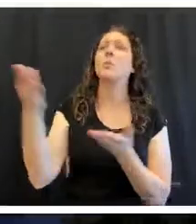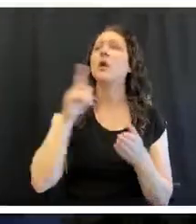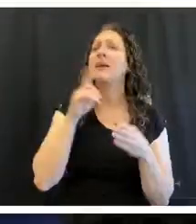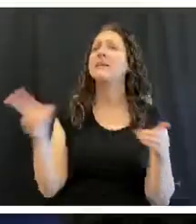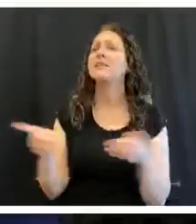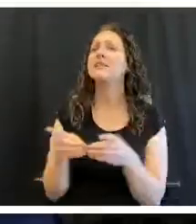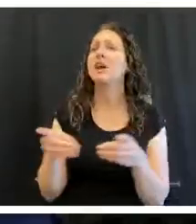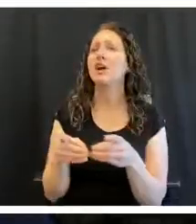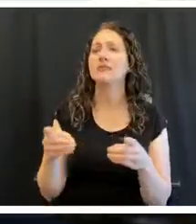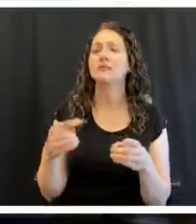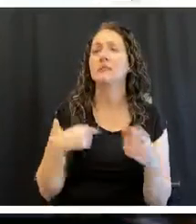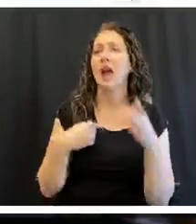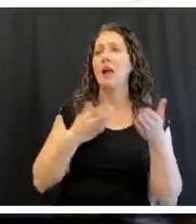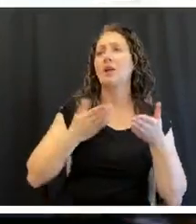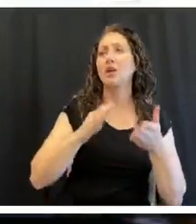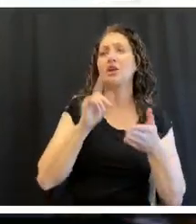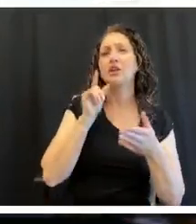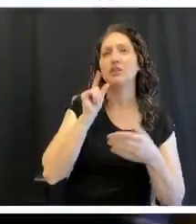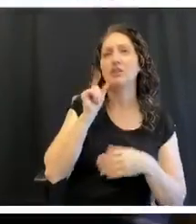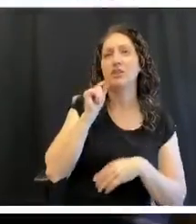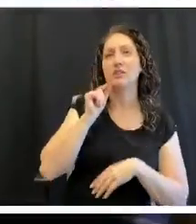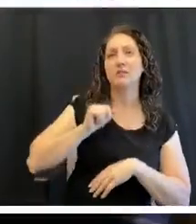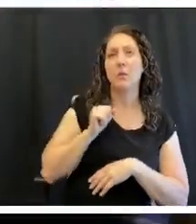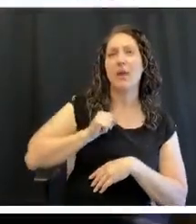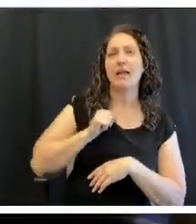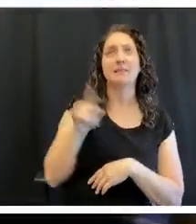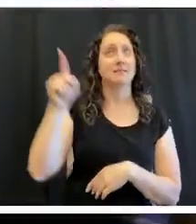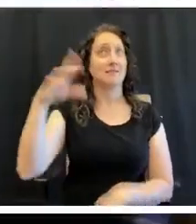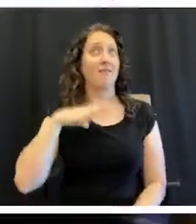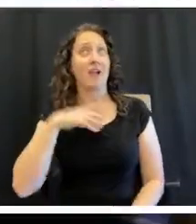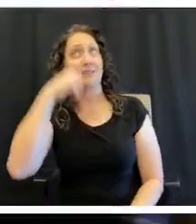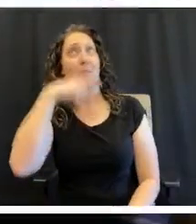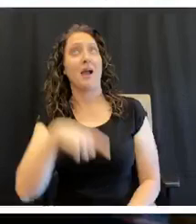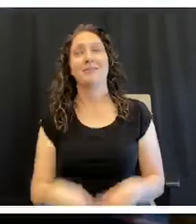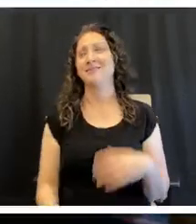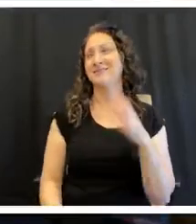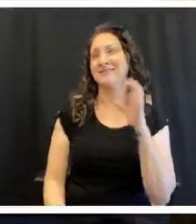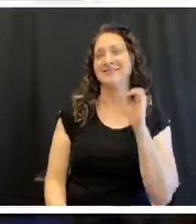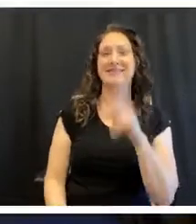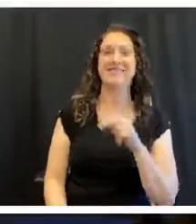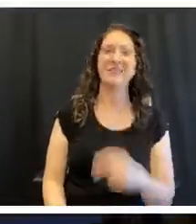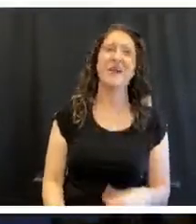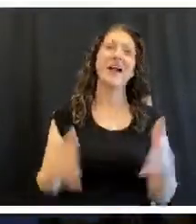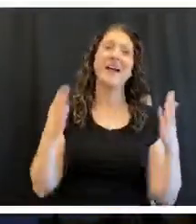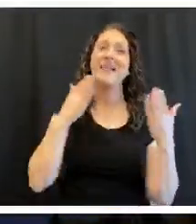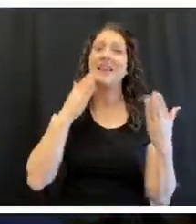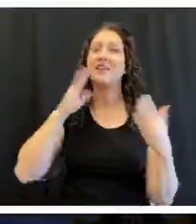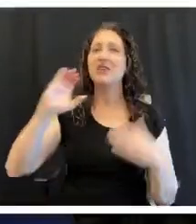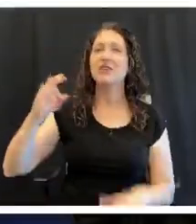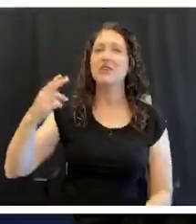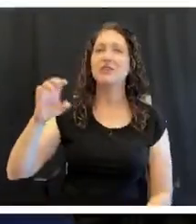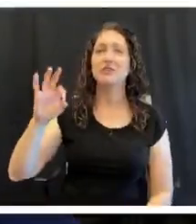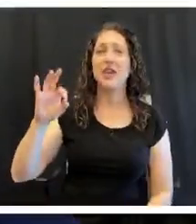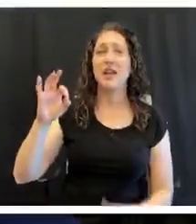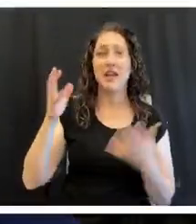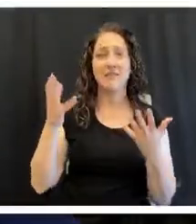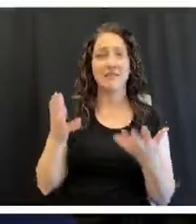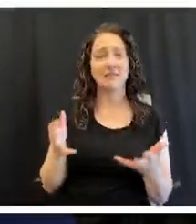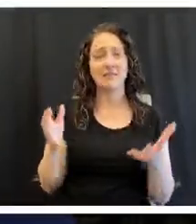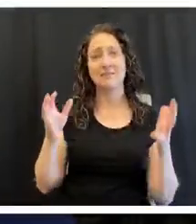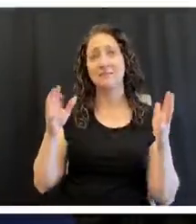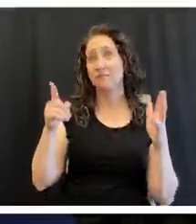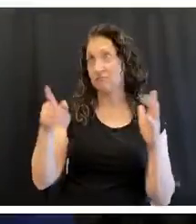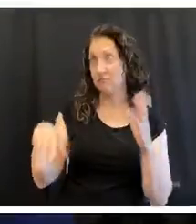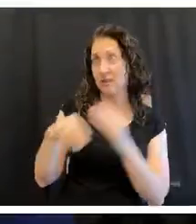and I'll do the chicken wings. I can do that. I like it. All right, Chef. If there's not anything else, I guess we'll